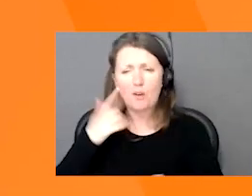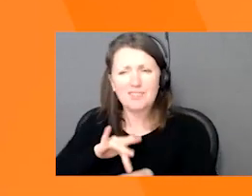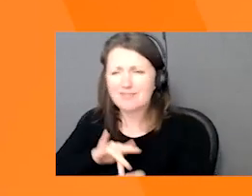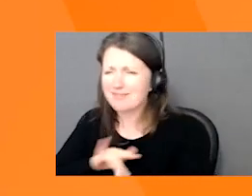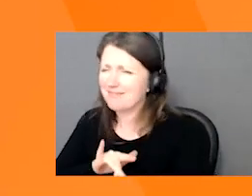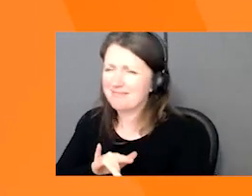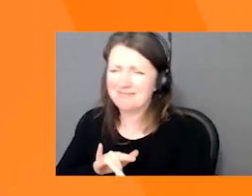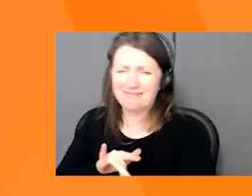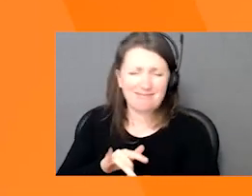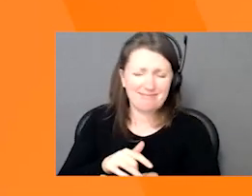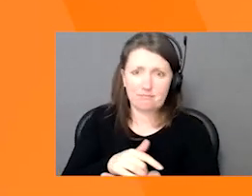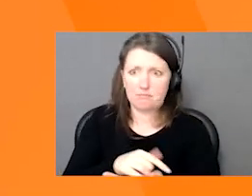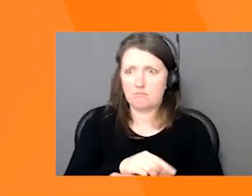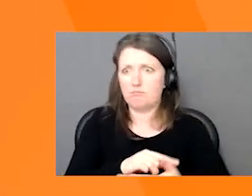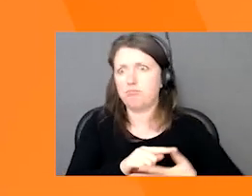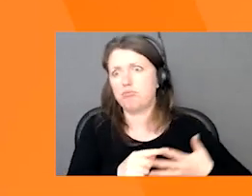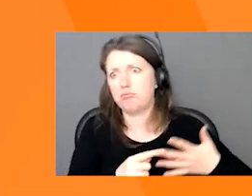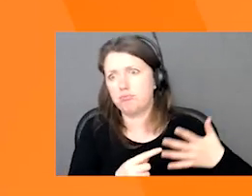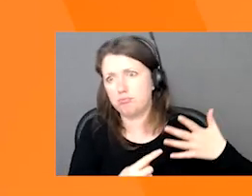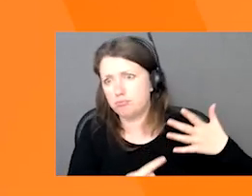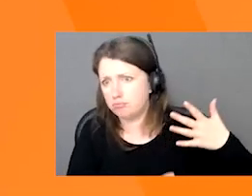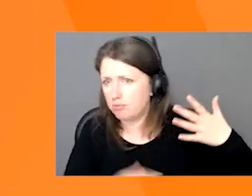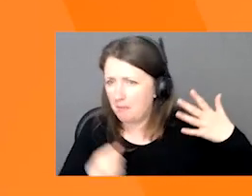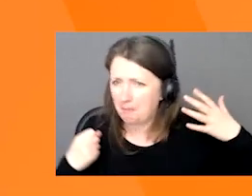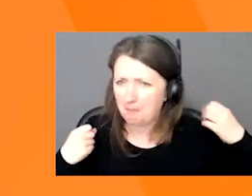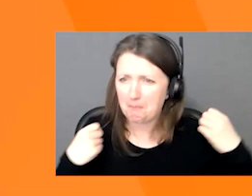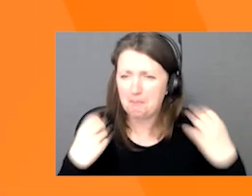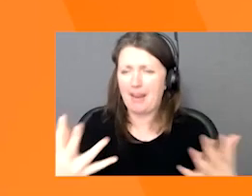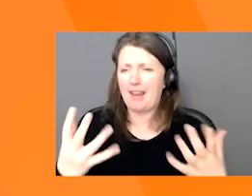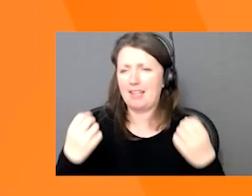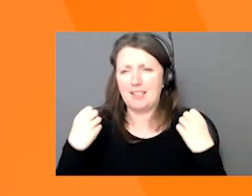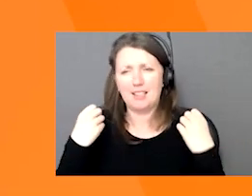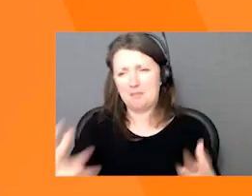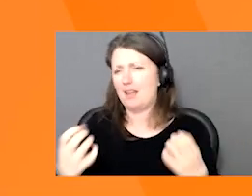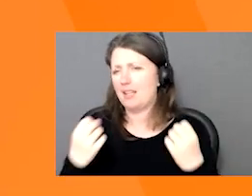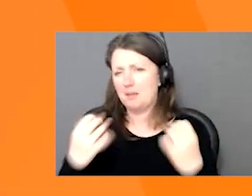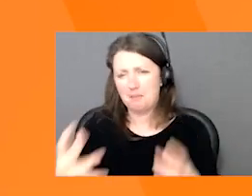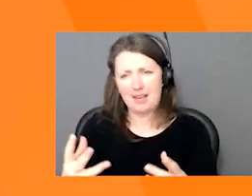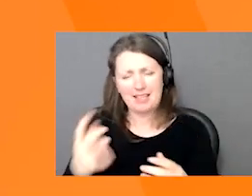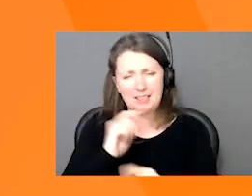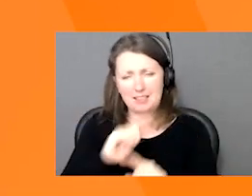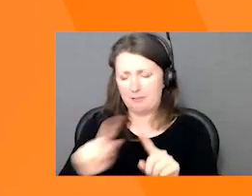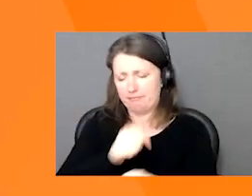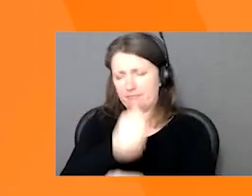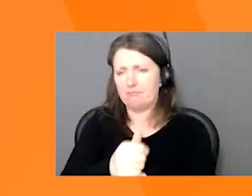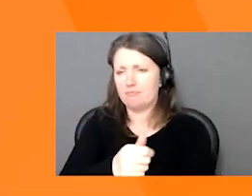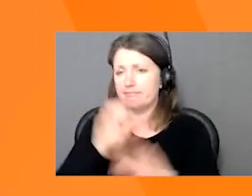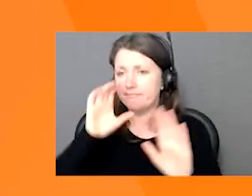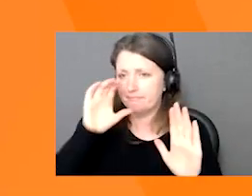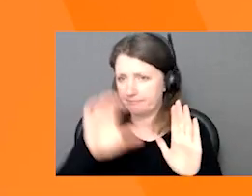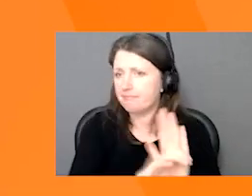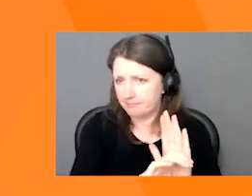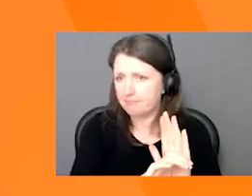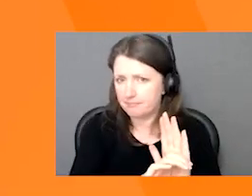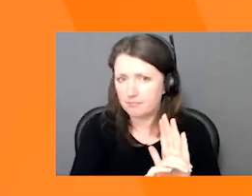Basically, there are so many different places where you will be required to use your images. To capture these images